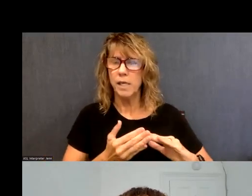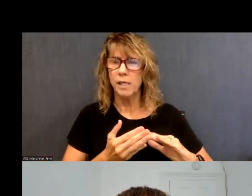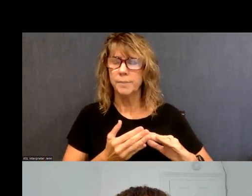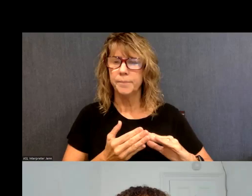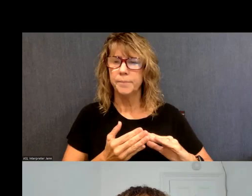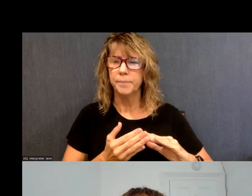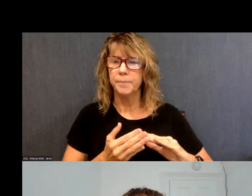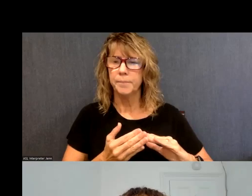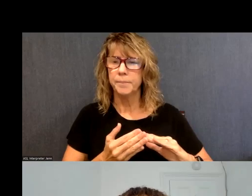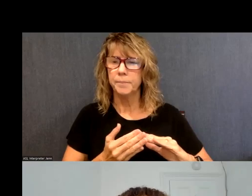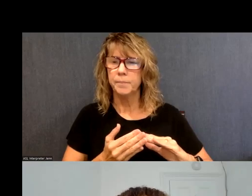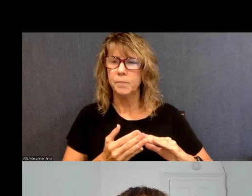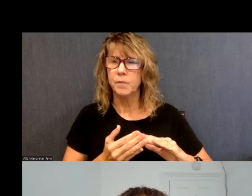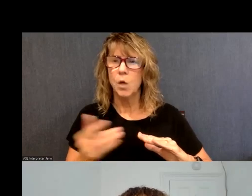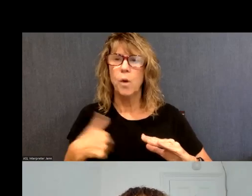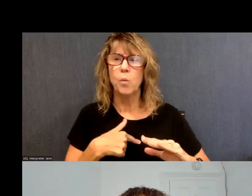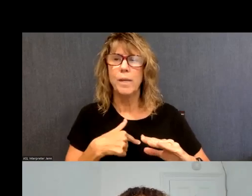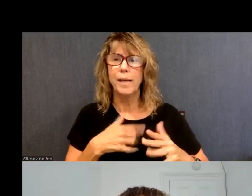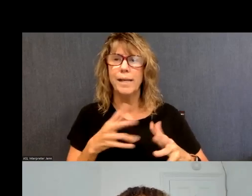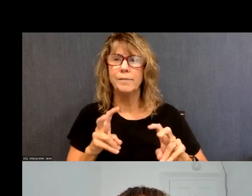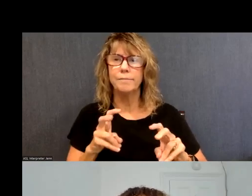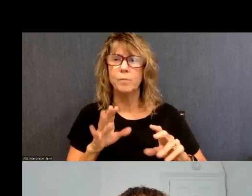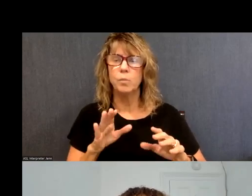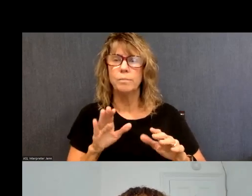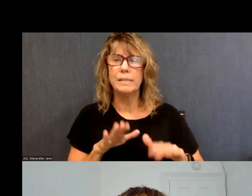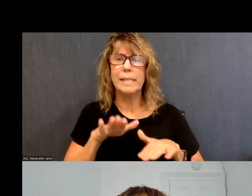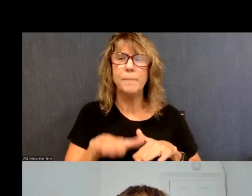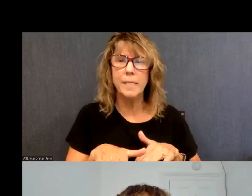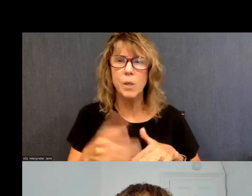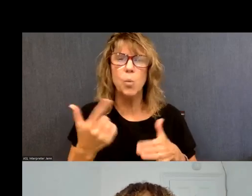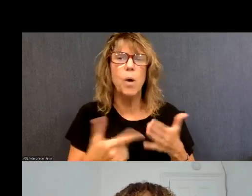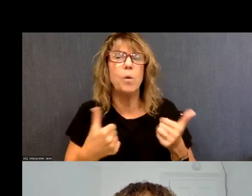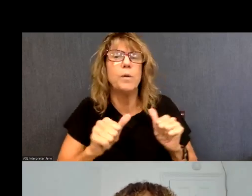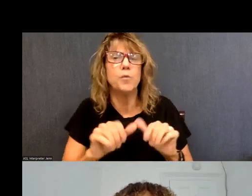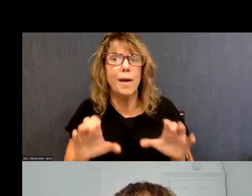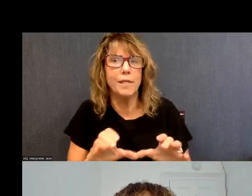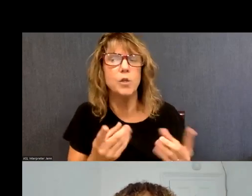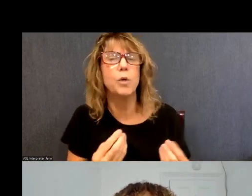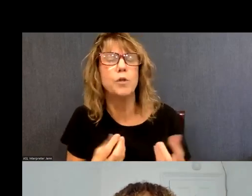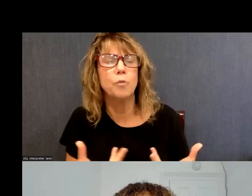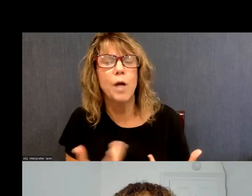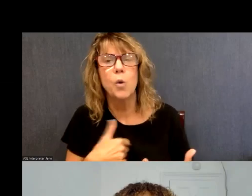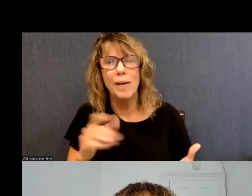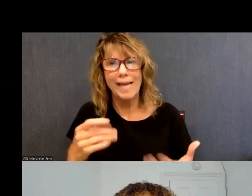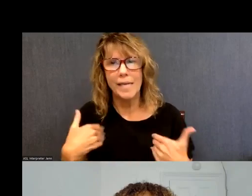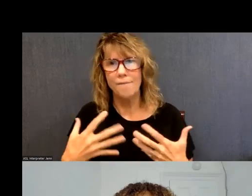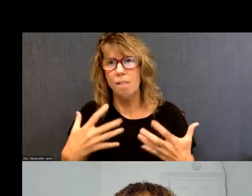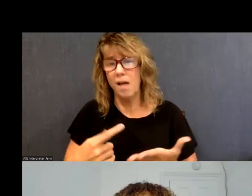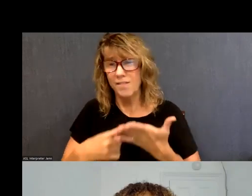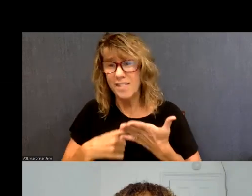the, to what we were trying to do. Um, so we really had to have a lot of discussion, um,